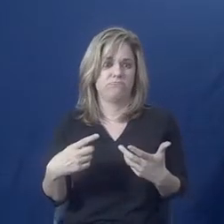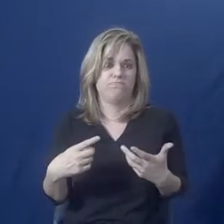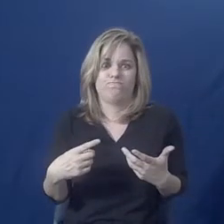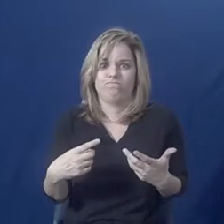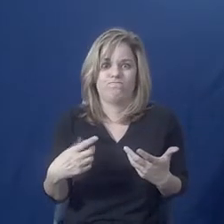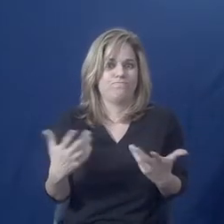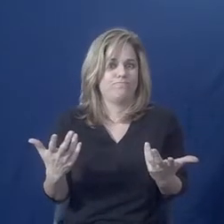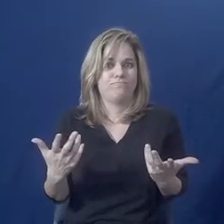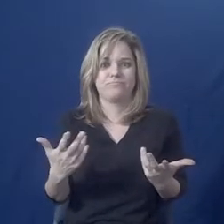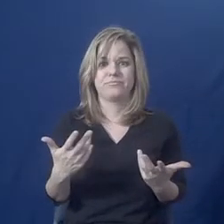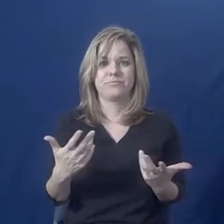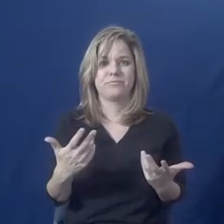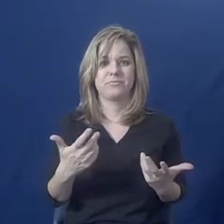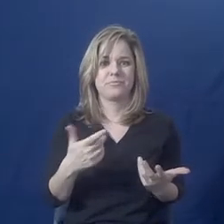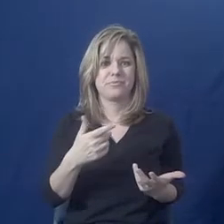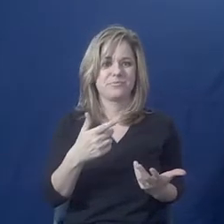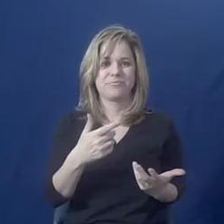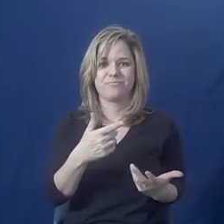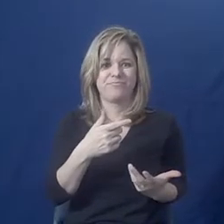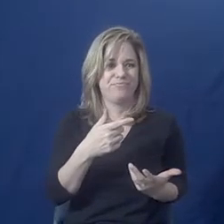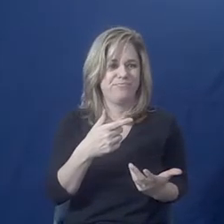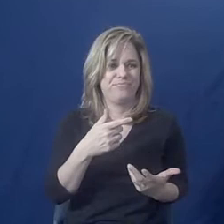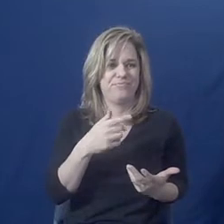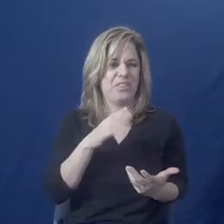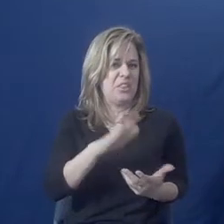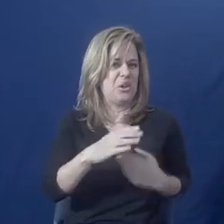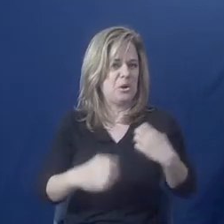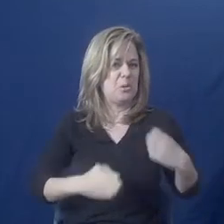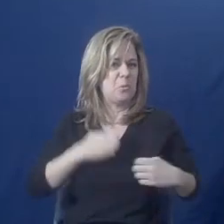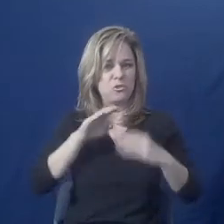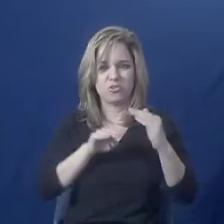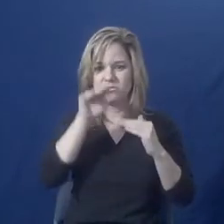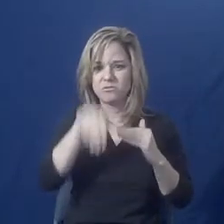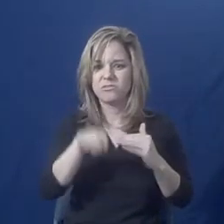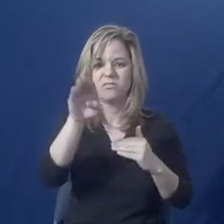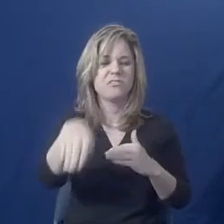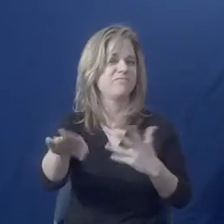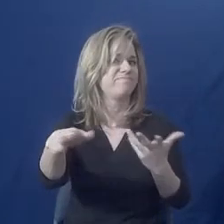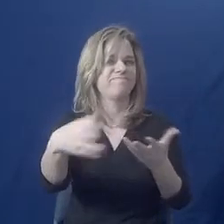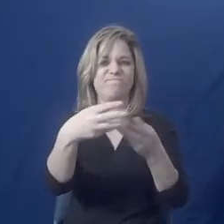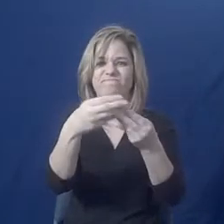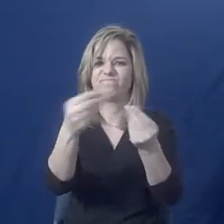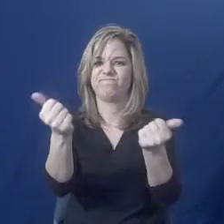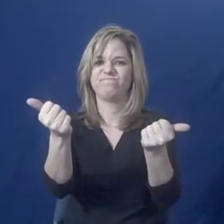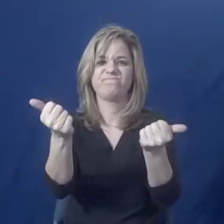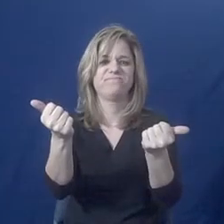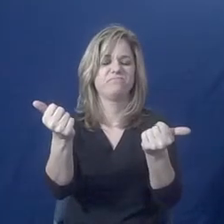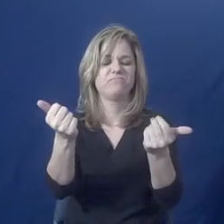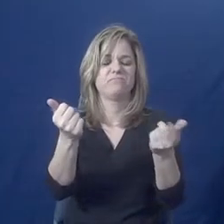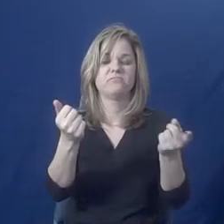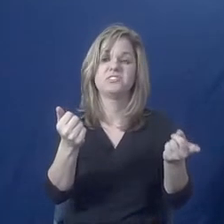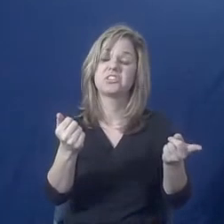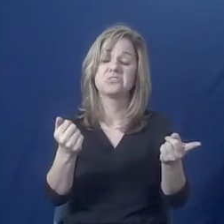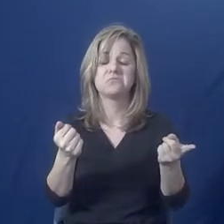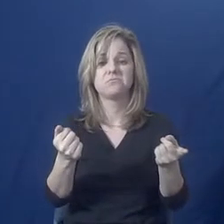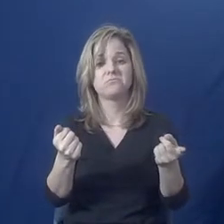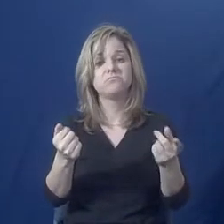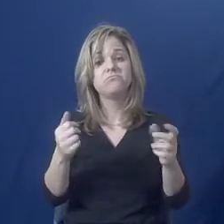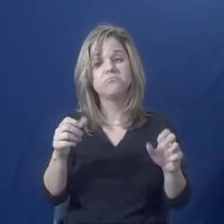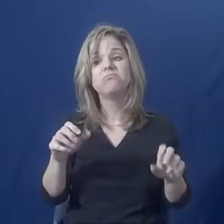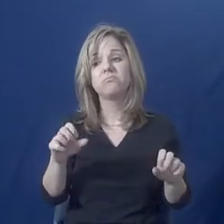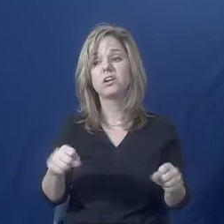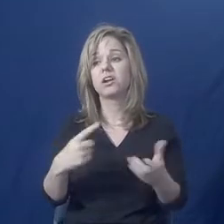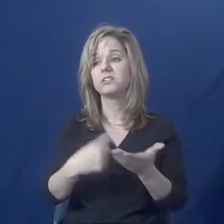they've lost some of their emotional affect. And so they may be able to discuss